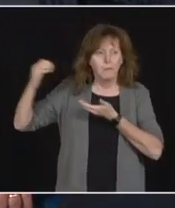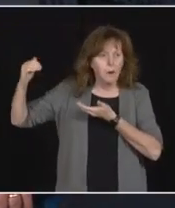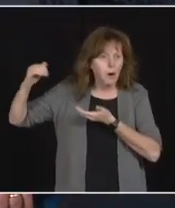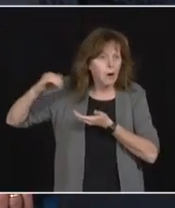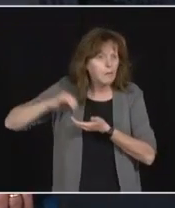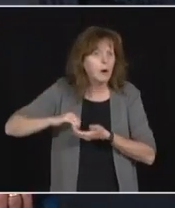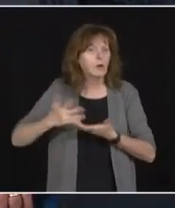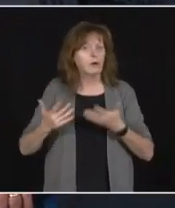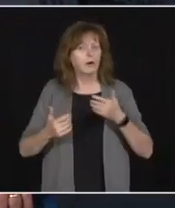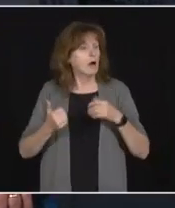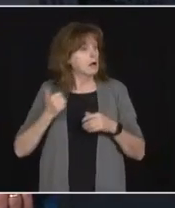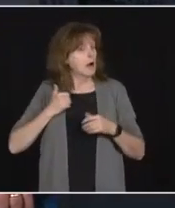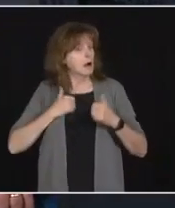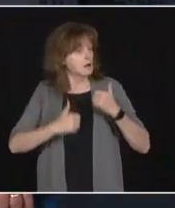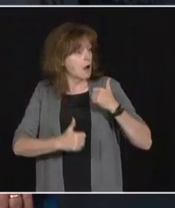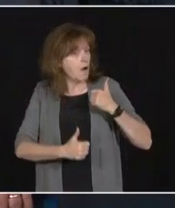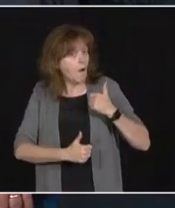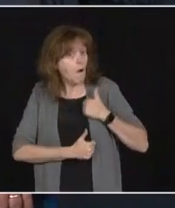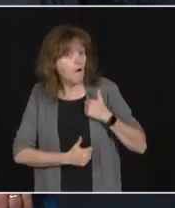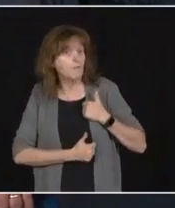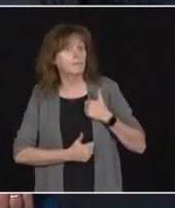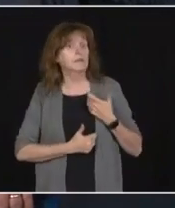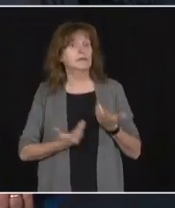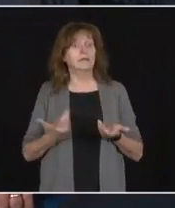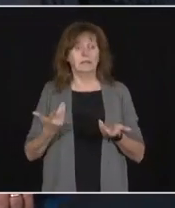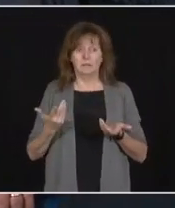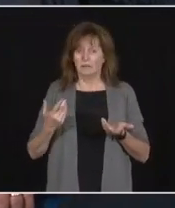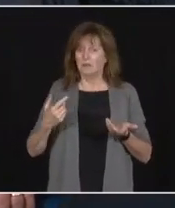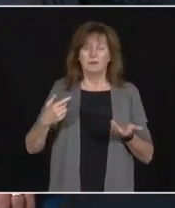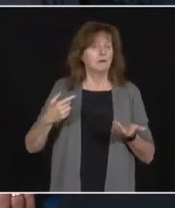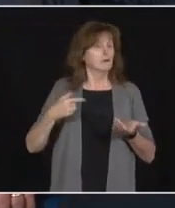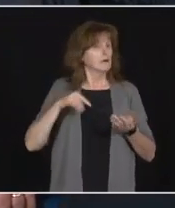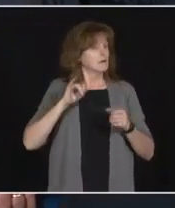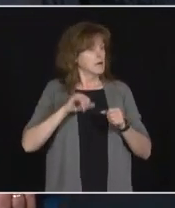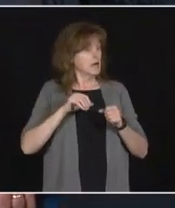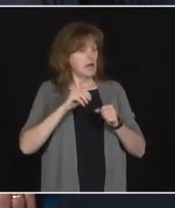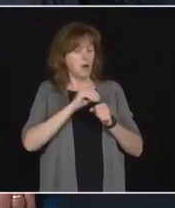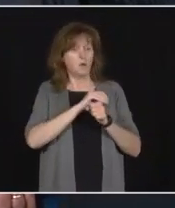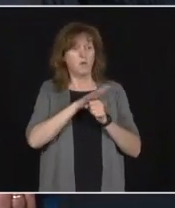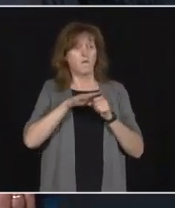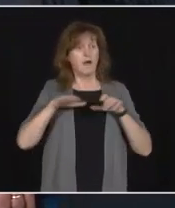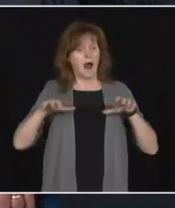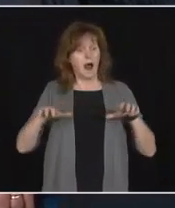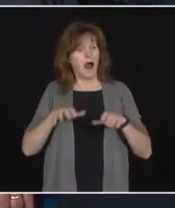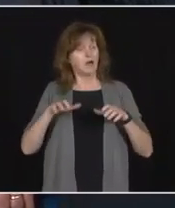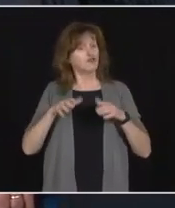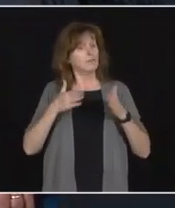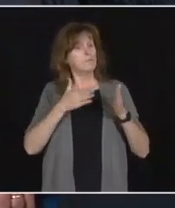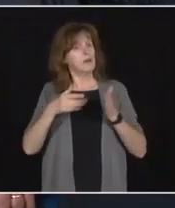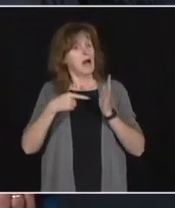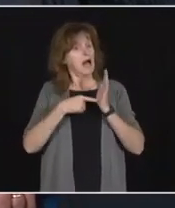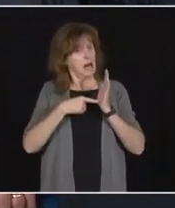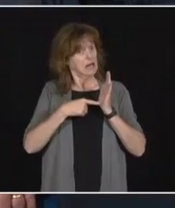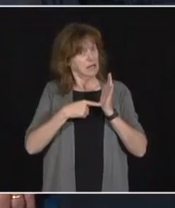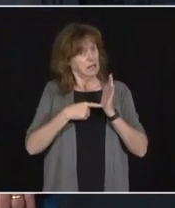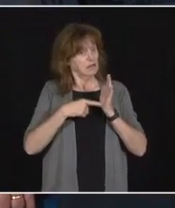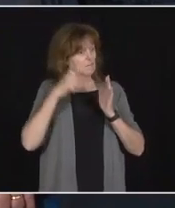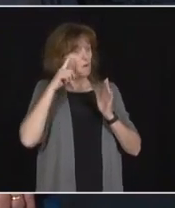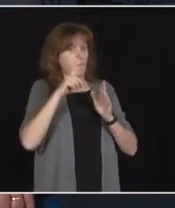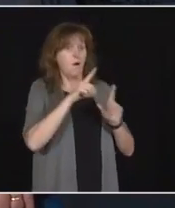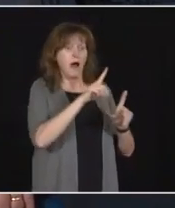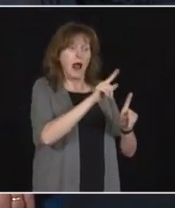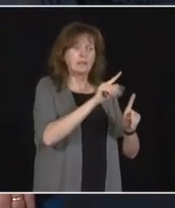Our government's COVID-19 action plan to protect long-term care residents was a driving factor to get to where we are today.